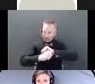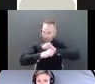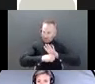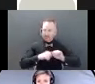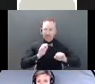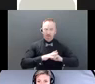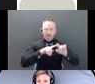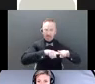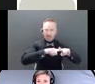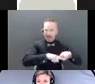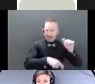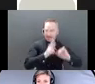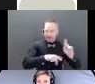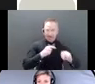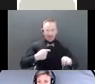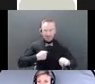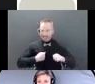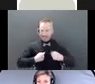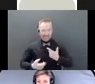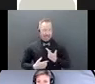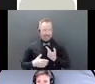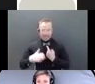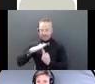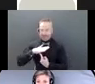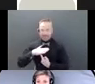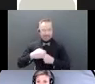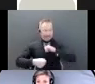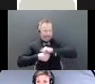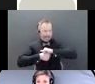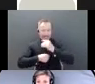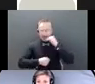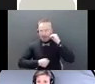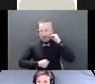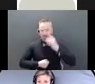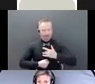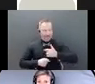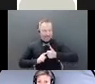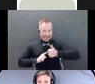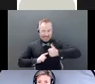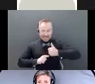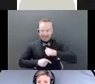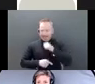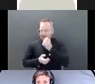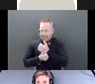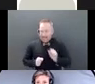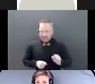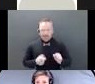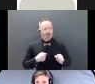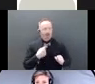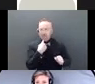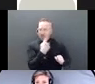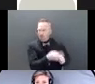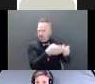because they weren't able to get out, not feel safe going out, maybe to the bank. So they've said, you know, go to the bank and,